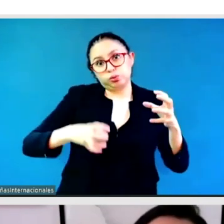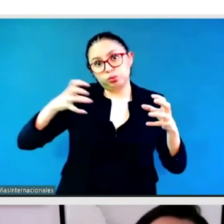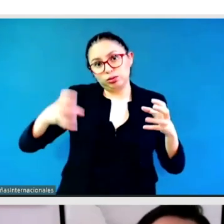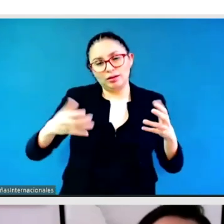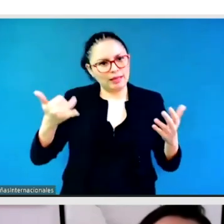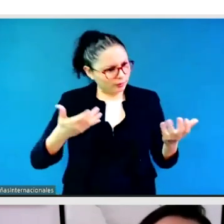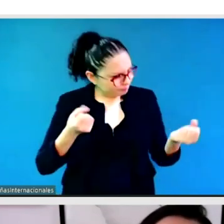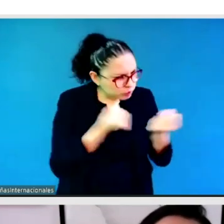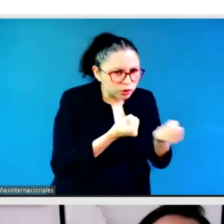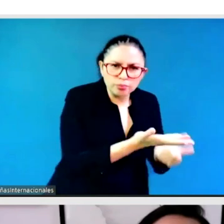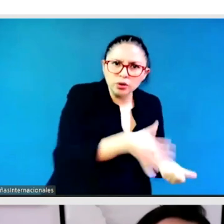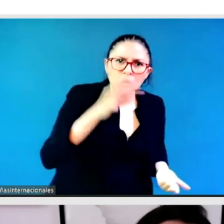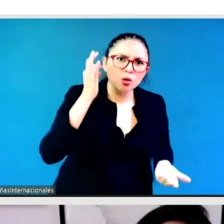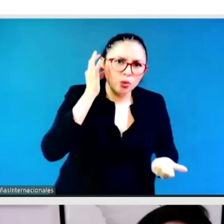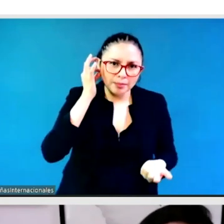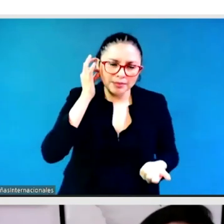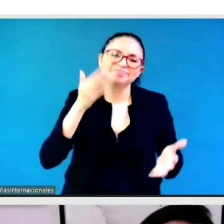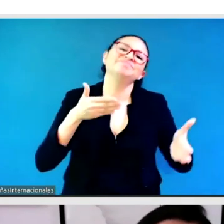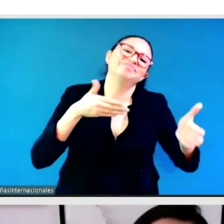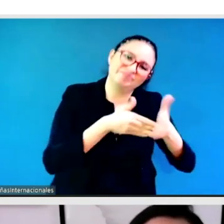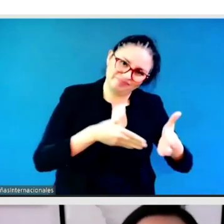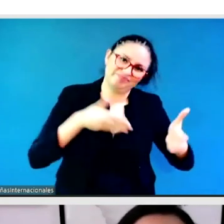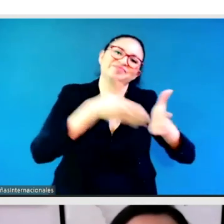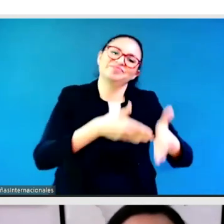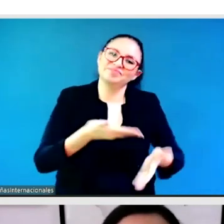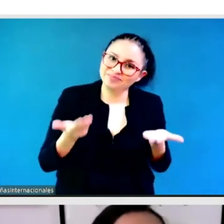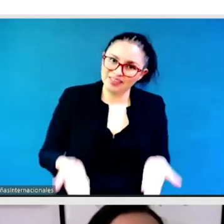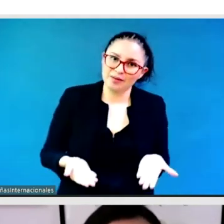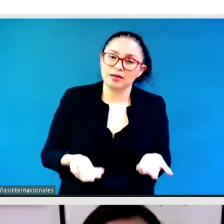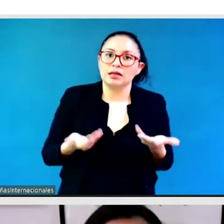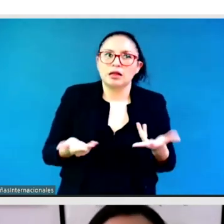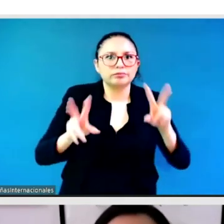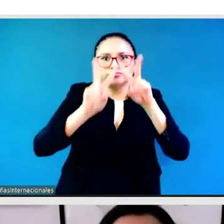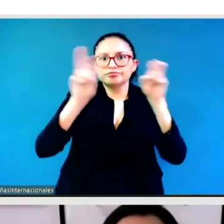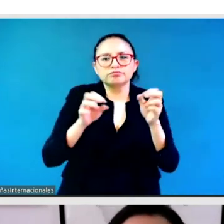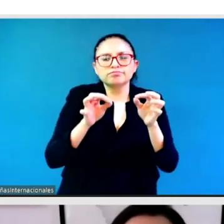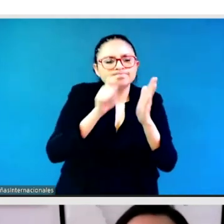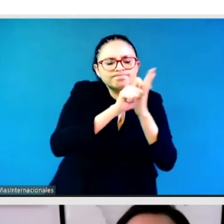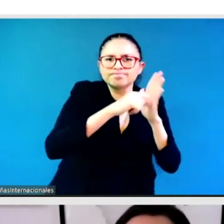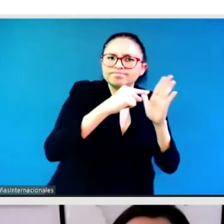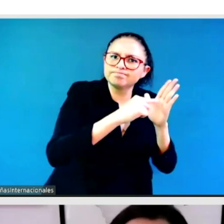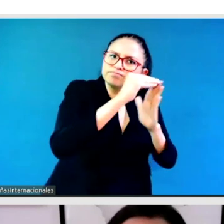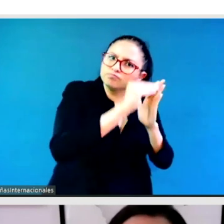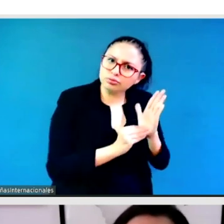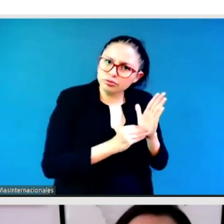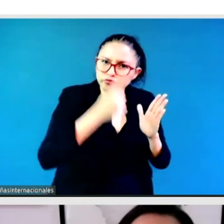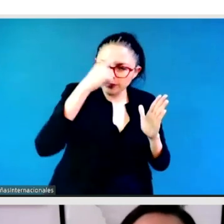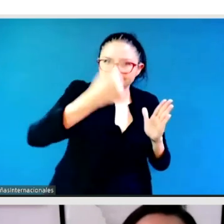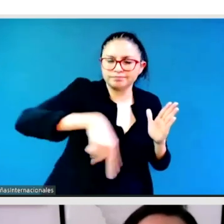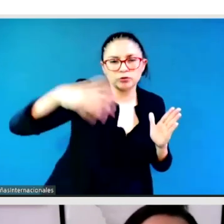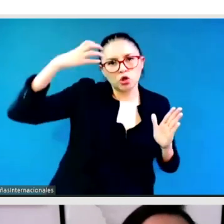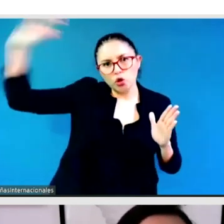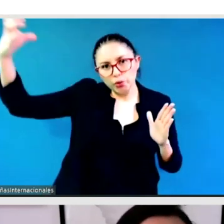institutions gender-responsive. This includes gender parity in leadership positions, but also